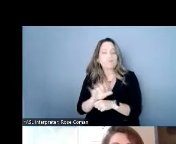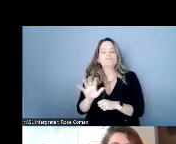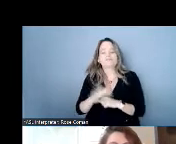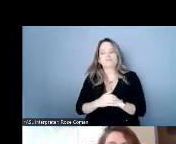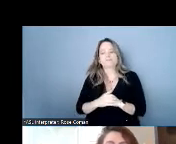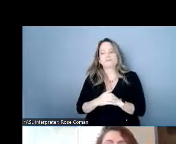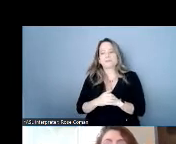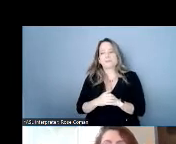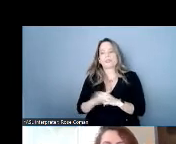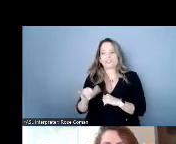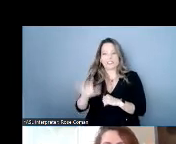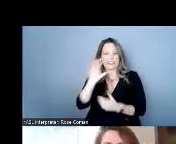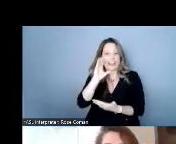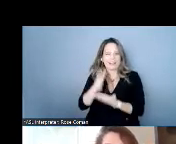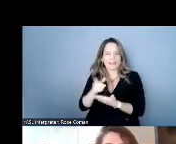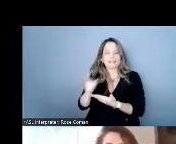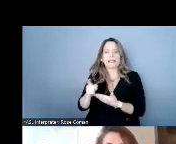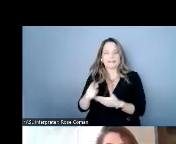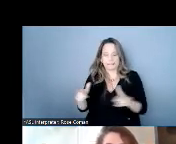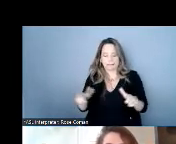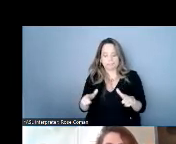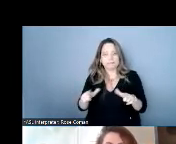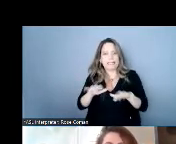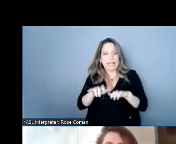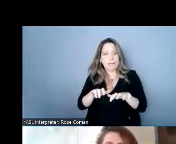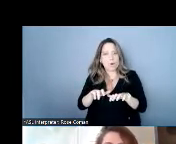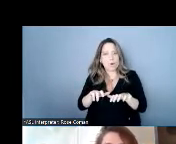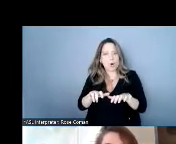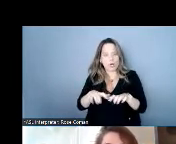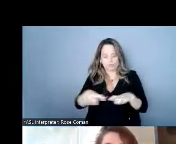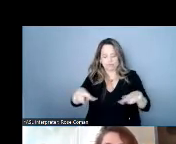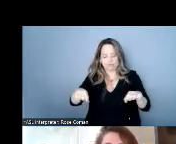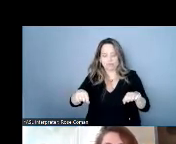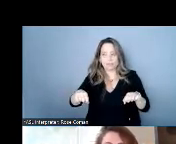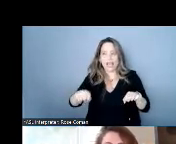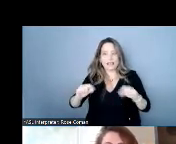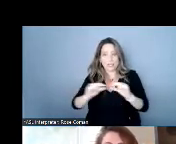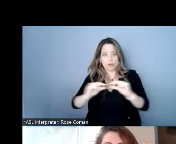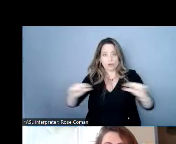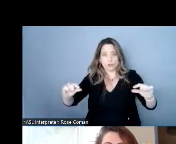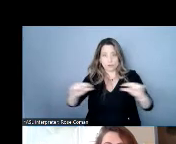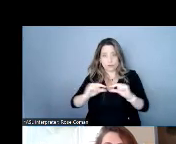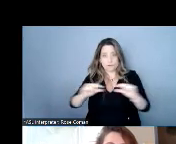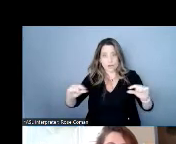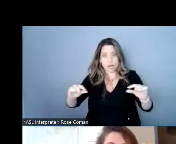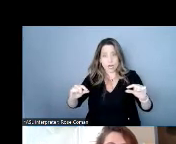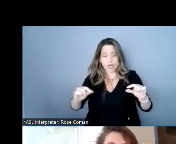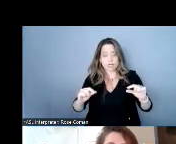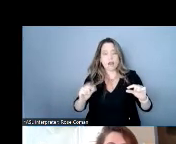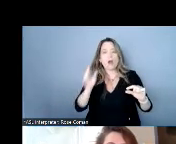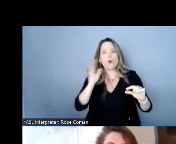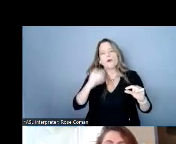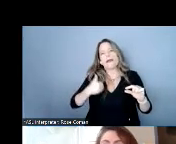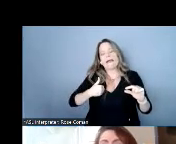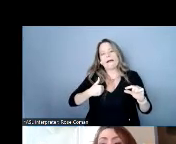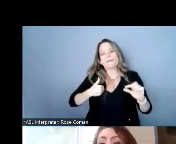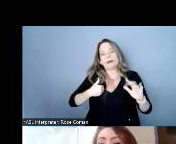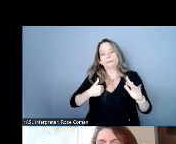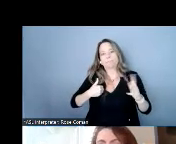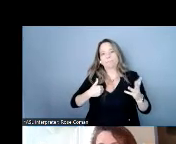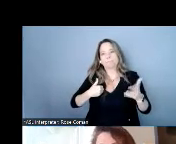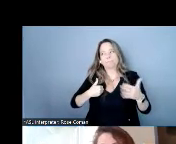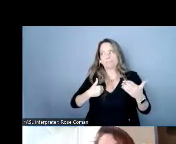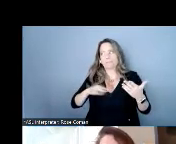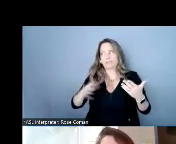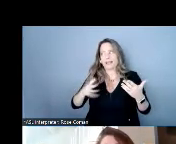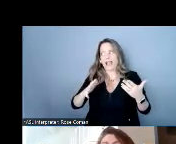device pictured there it's a little keyboard and the screen at the top would have the kind